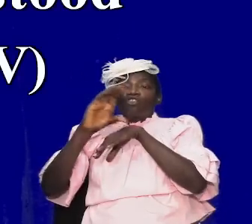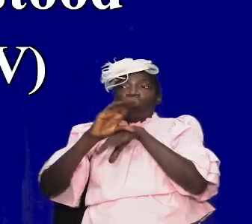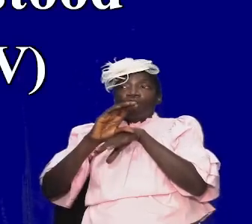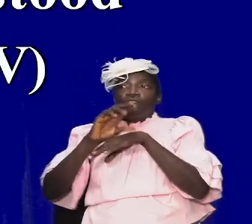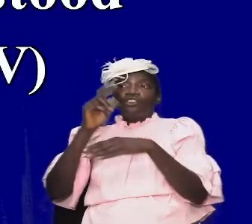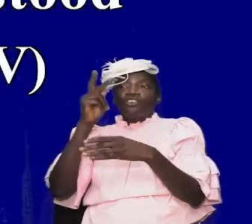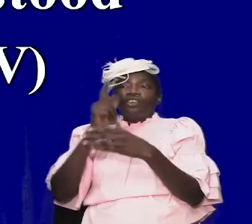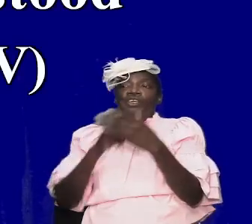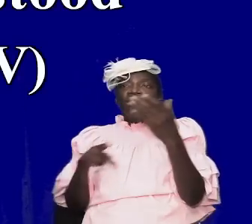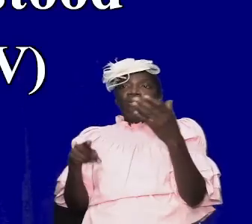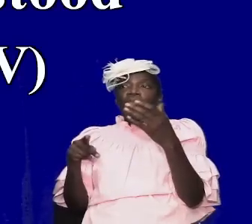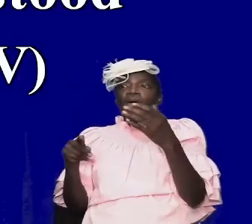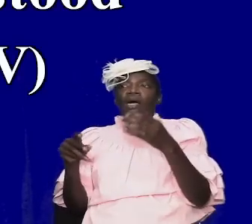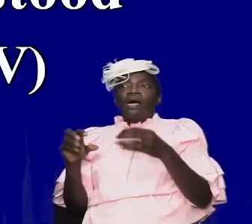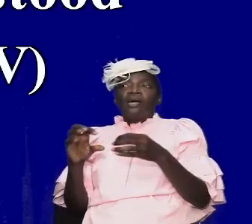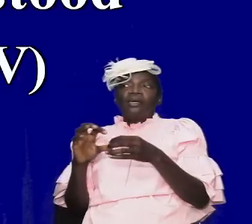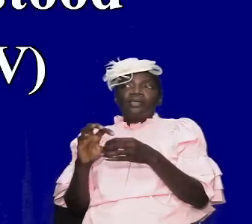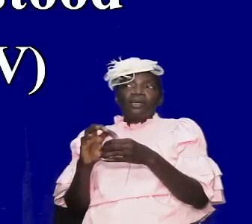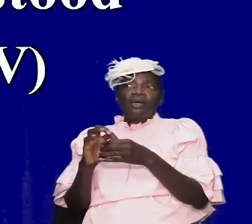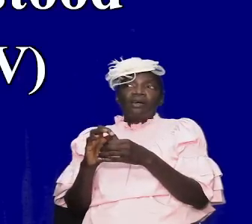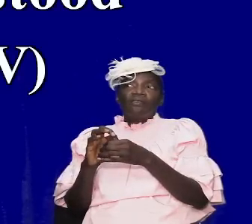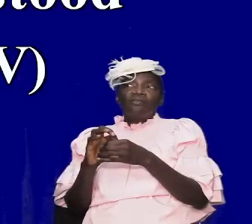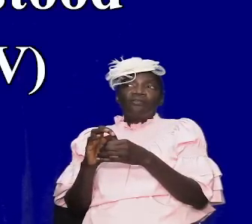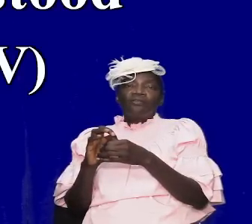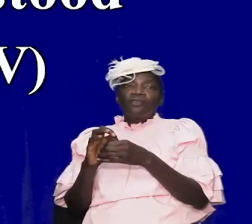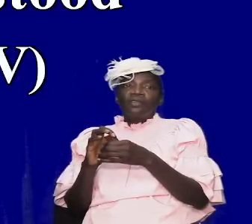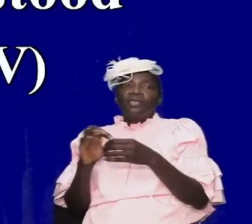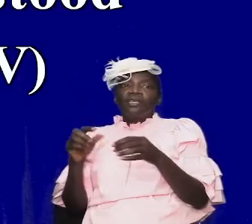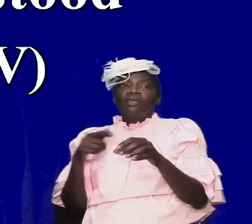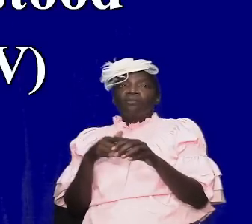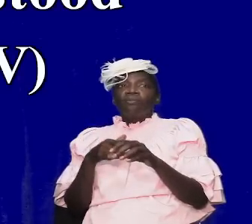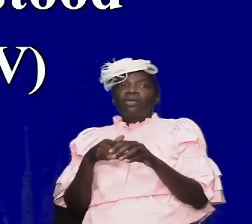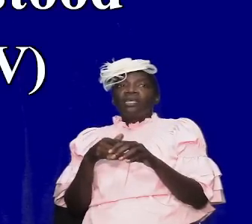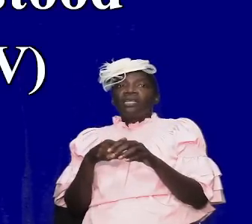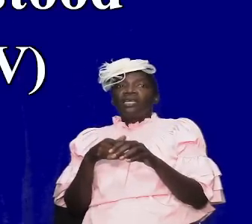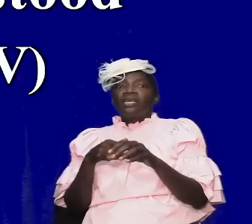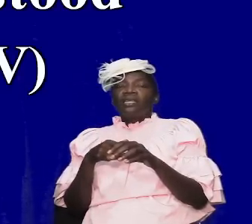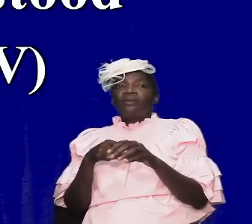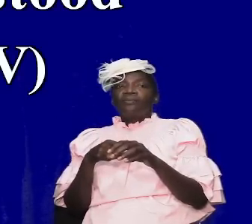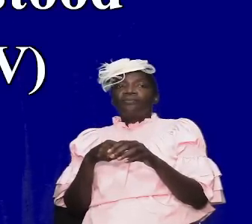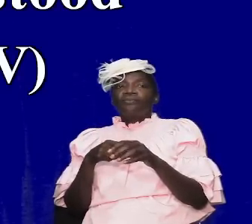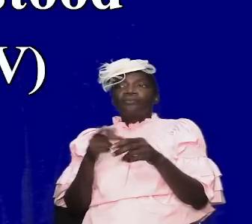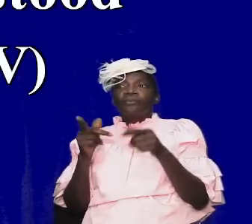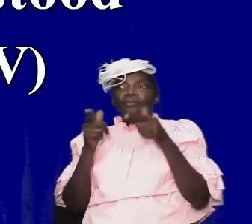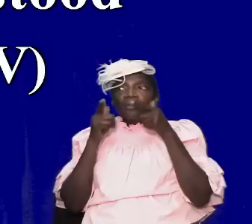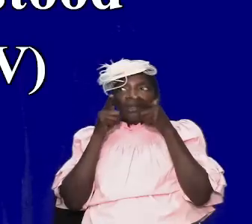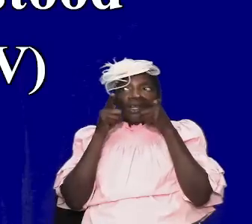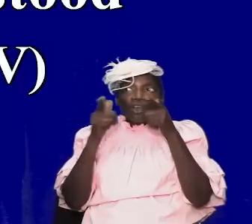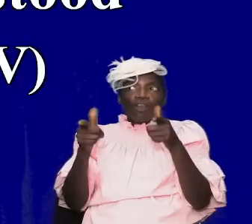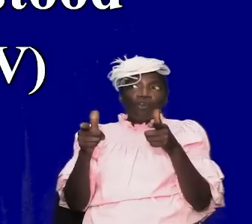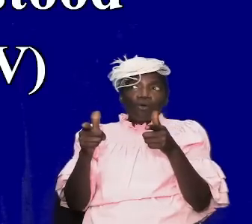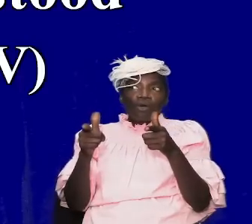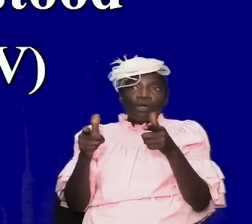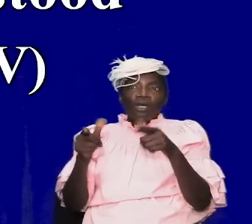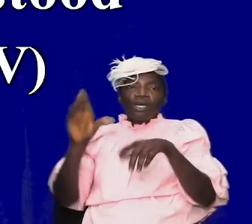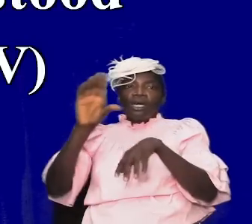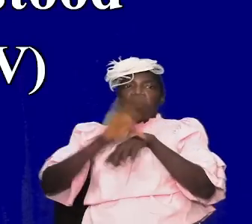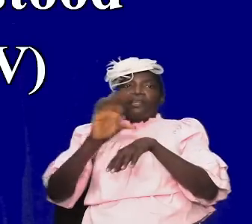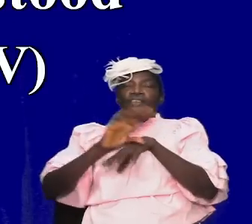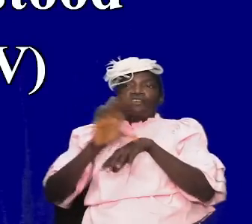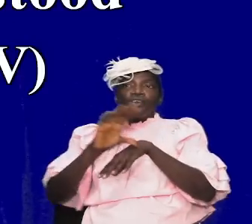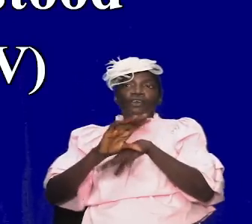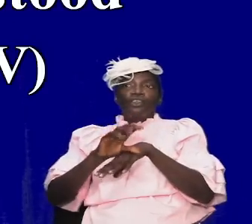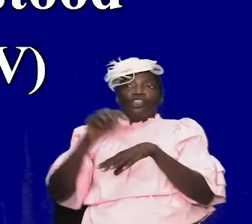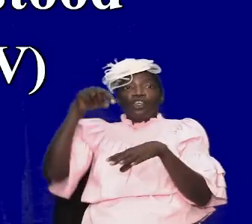are a part of hence the reason i said at the beginning we are going to look at the church from ground zero